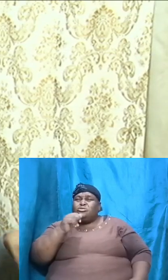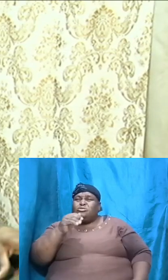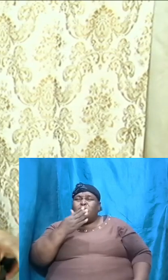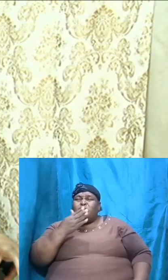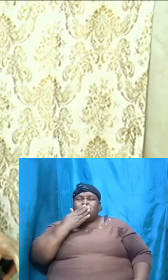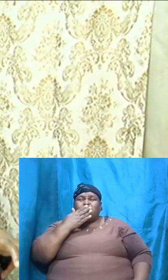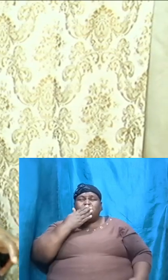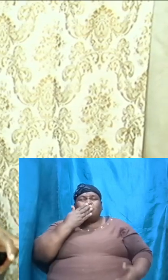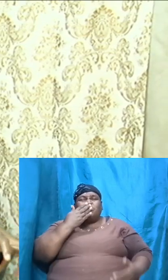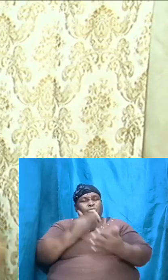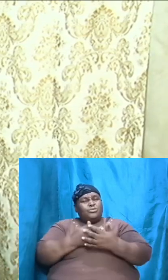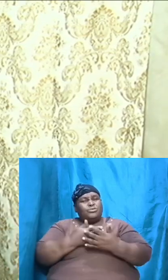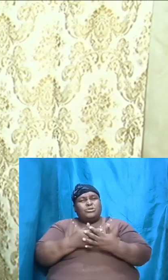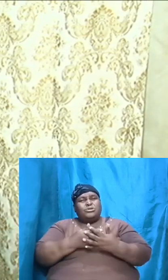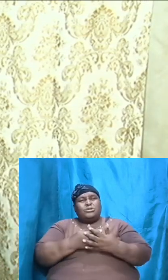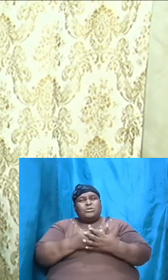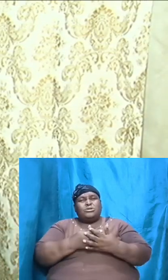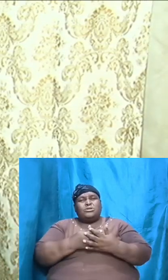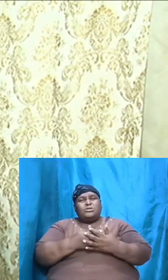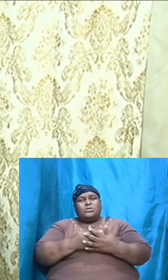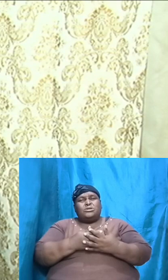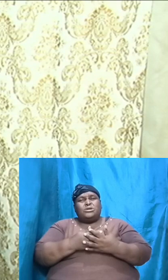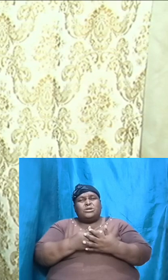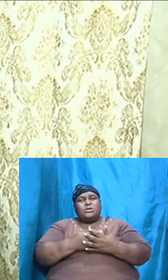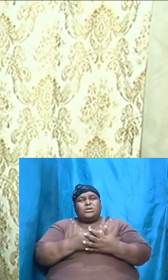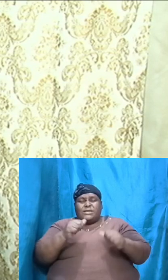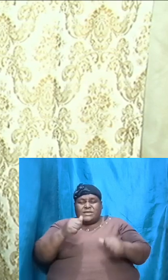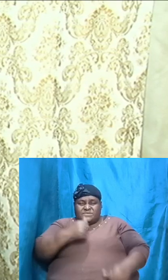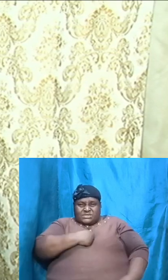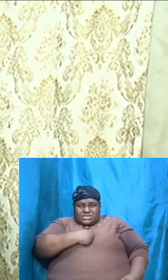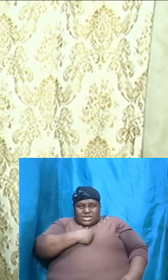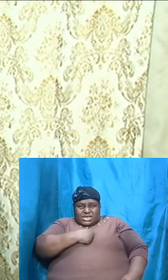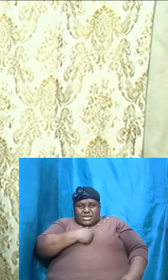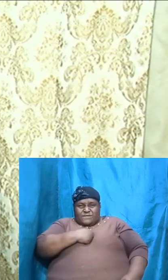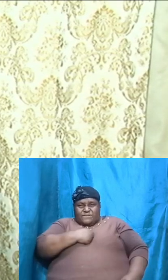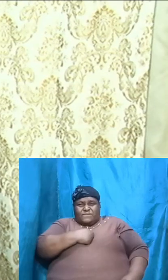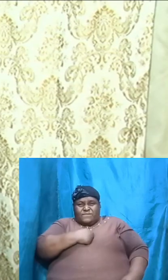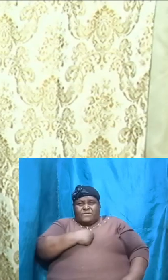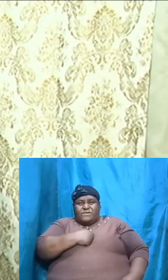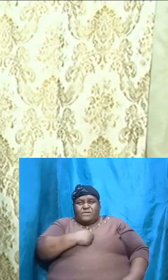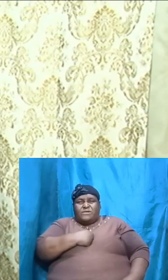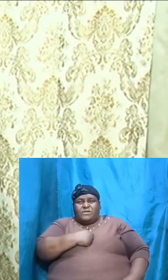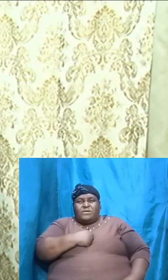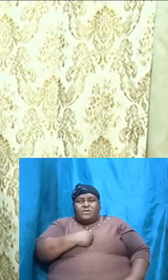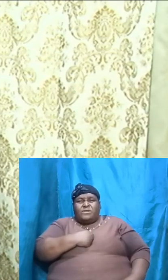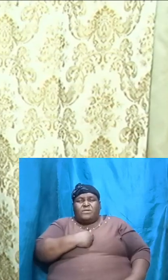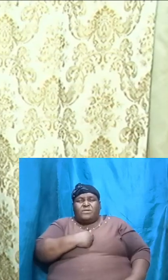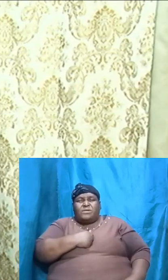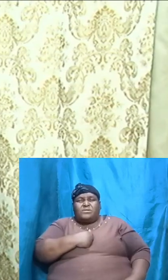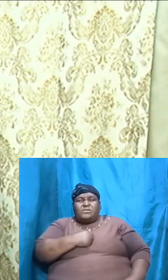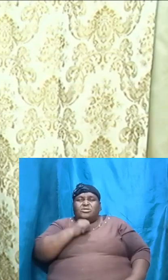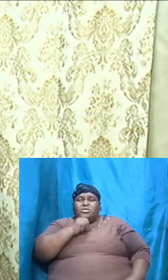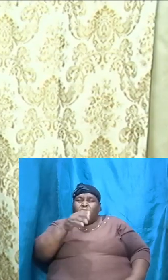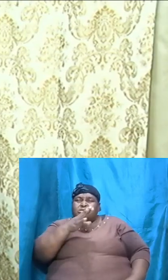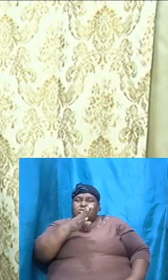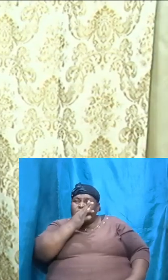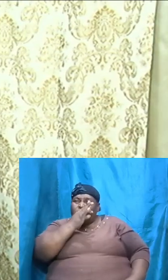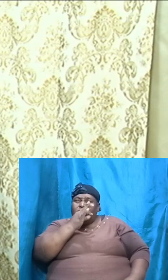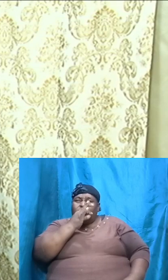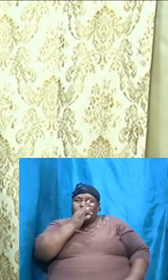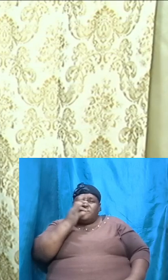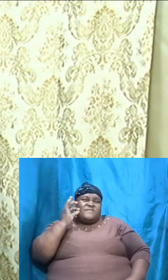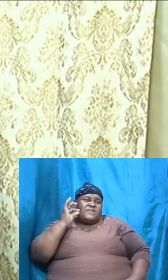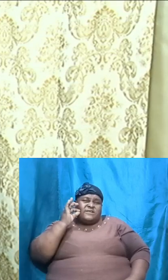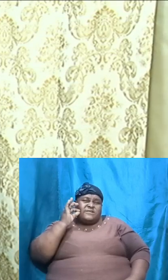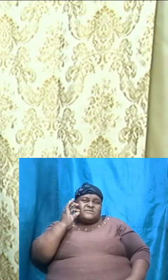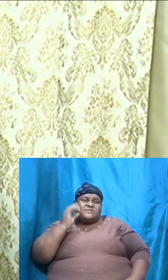open and therefore we are not praying as we should and seeking the face of God as we should and living as we should,